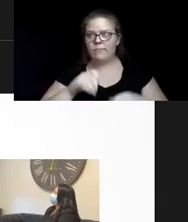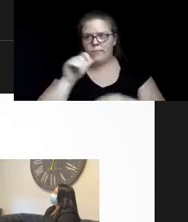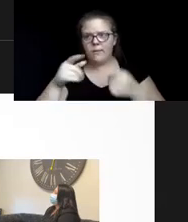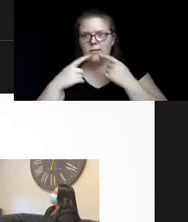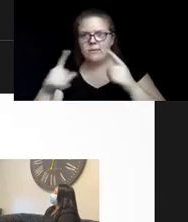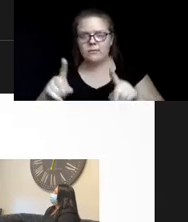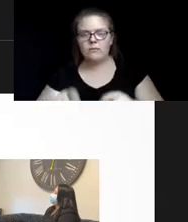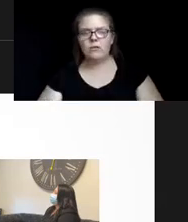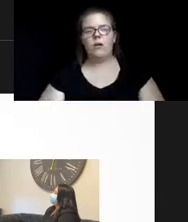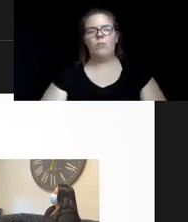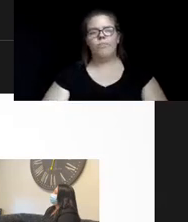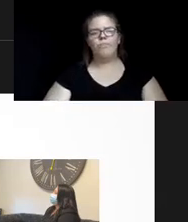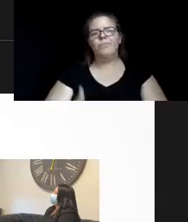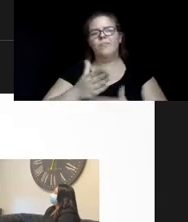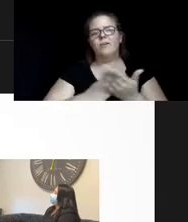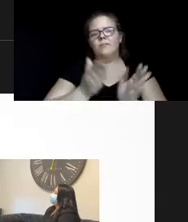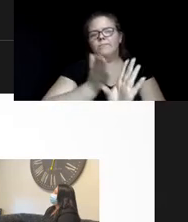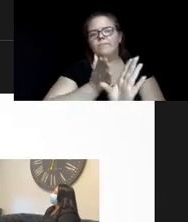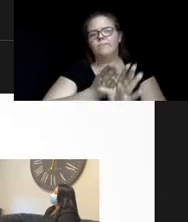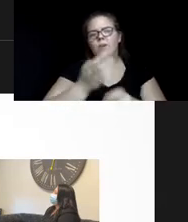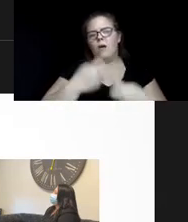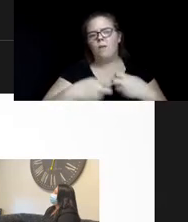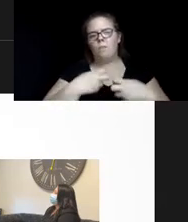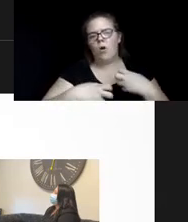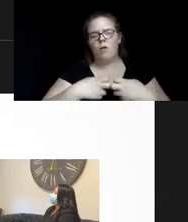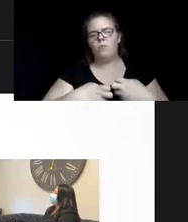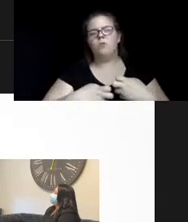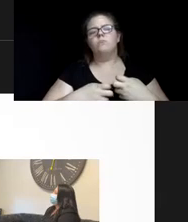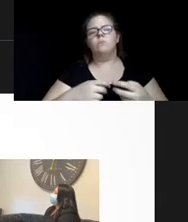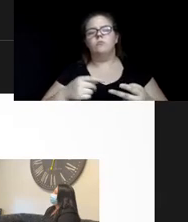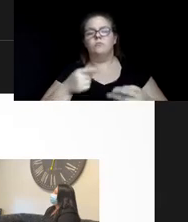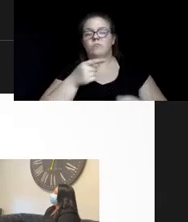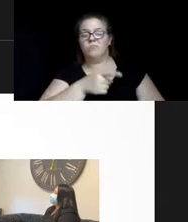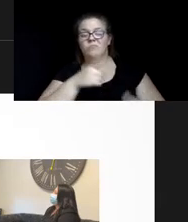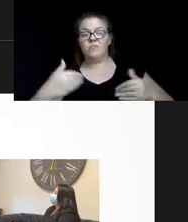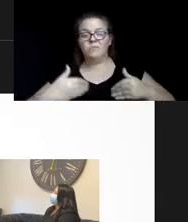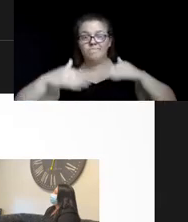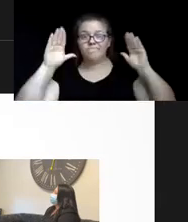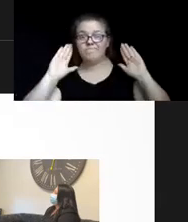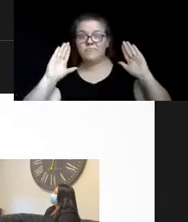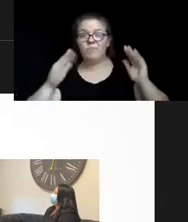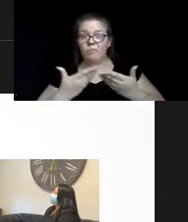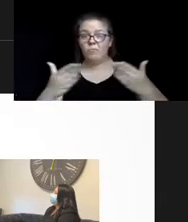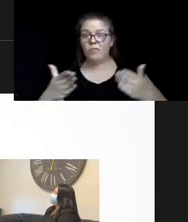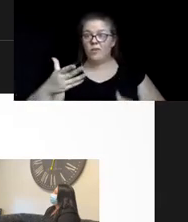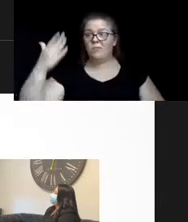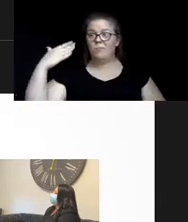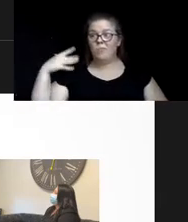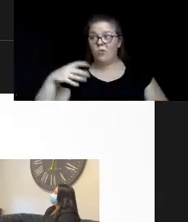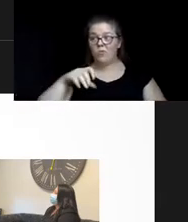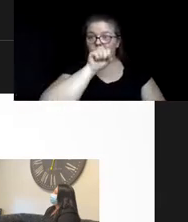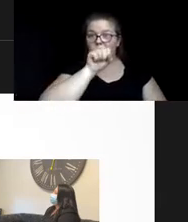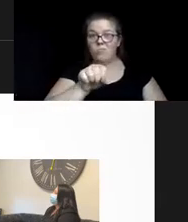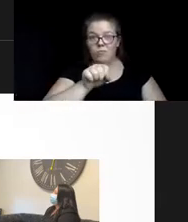that we reviewed earlier are related to use. And are they giving up things that they once loved to do because of the substance? And